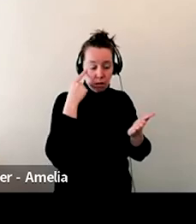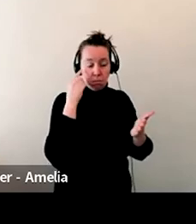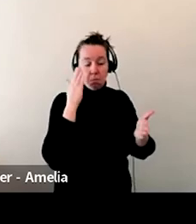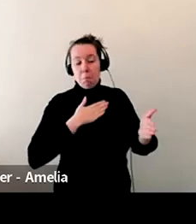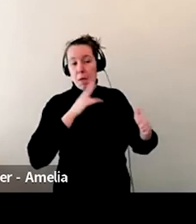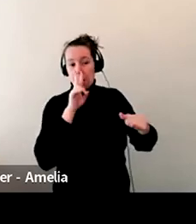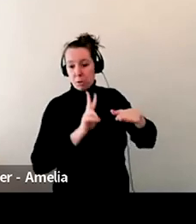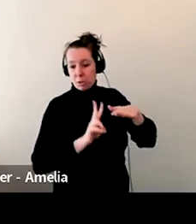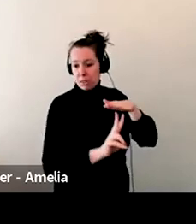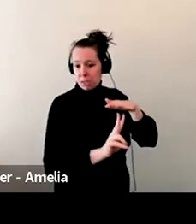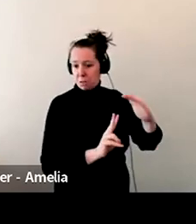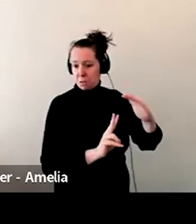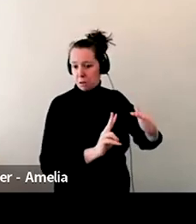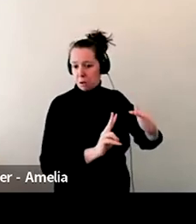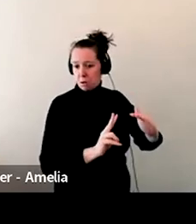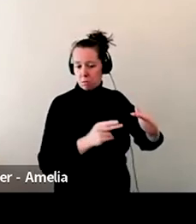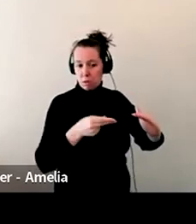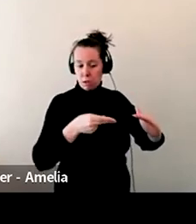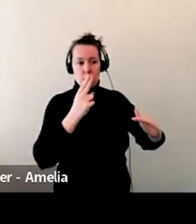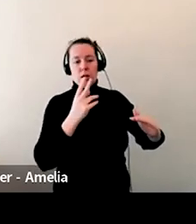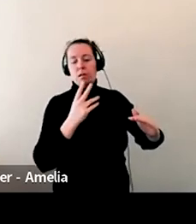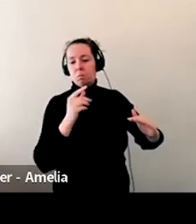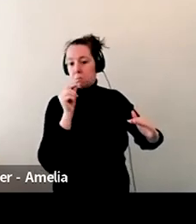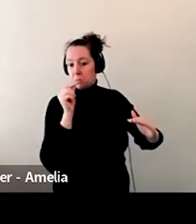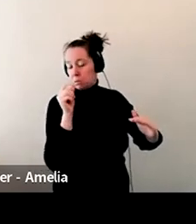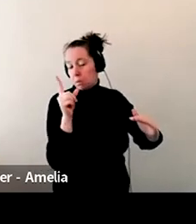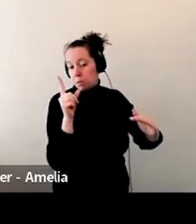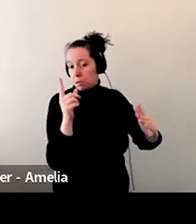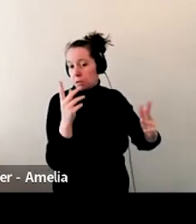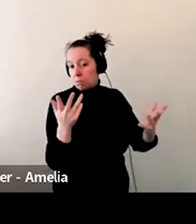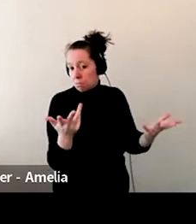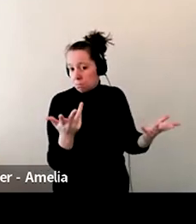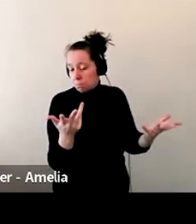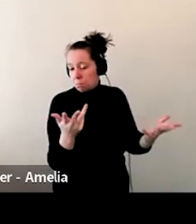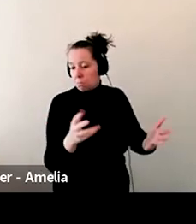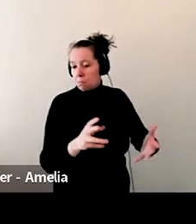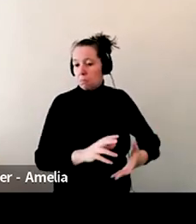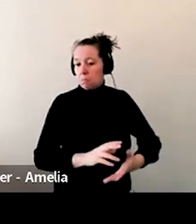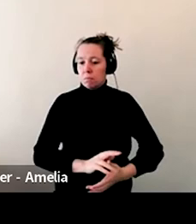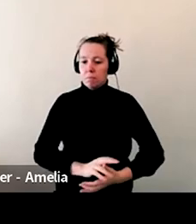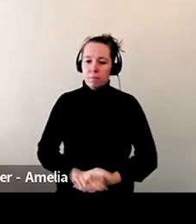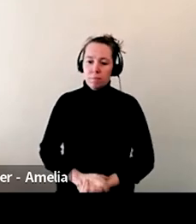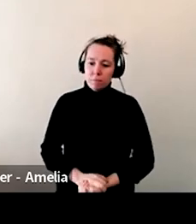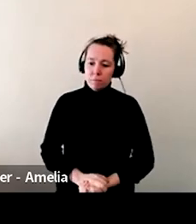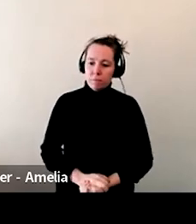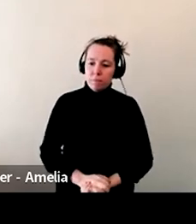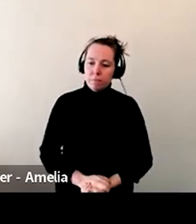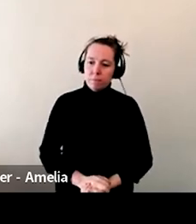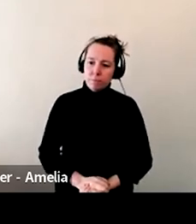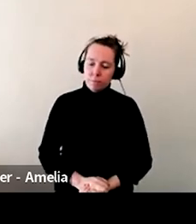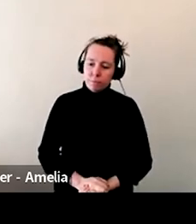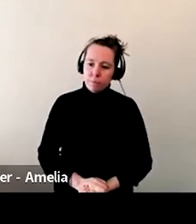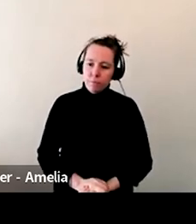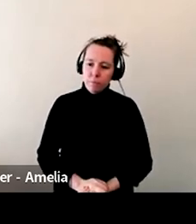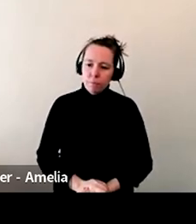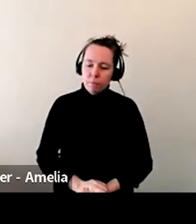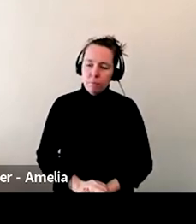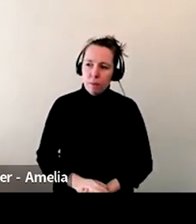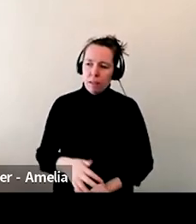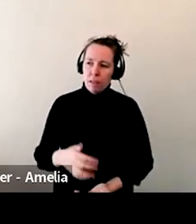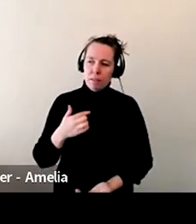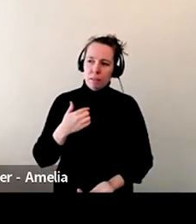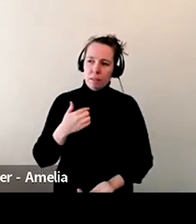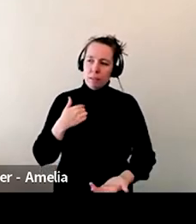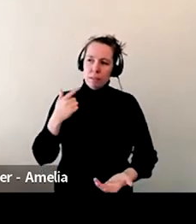they would be. Um, but I like books, books, of course, like what the community wants, what I would